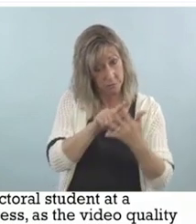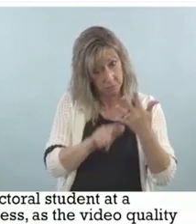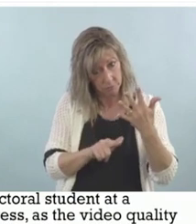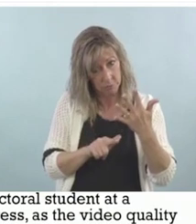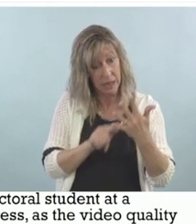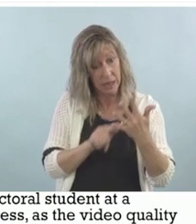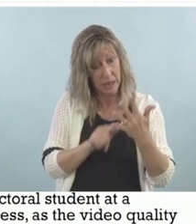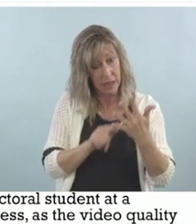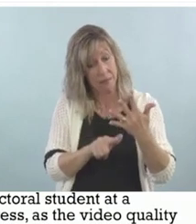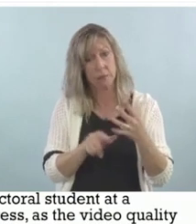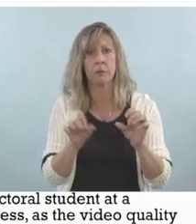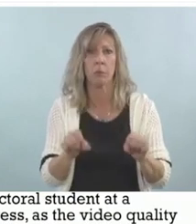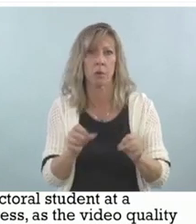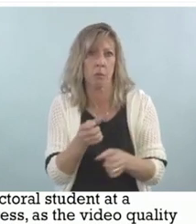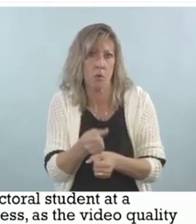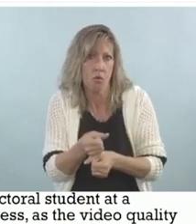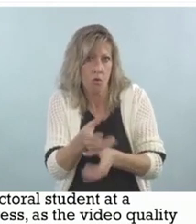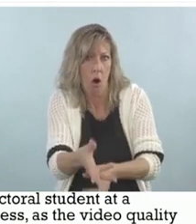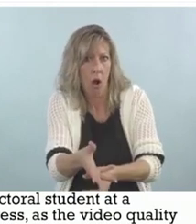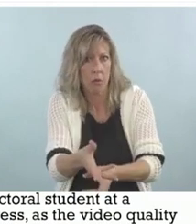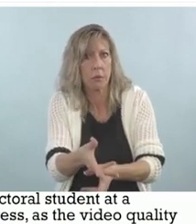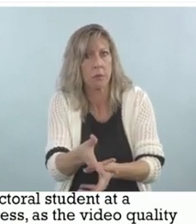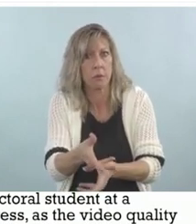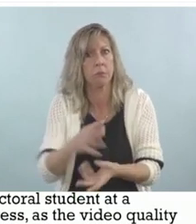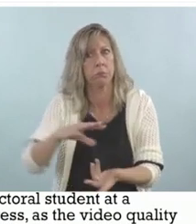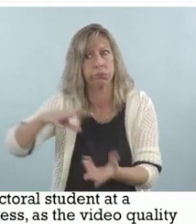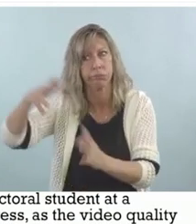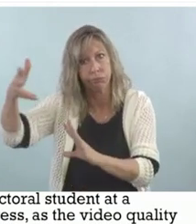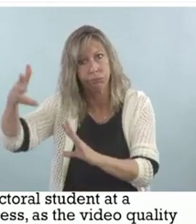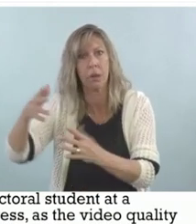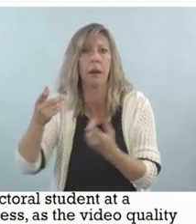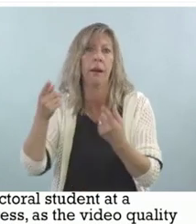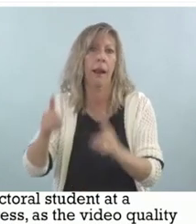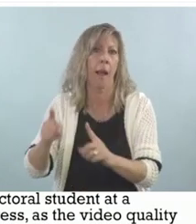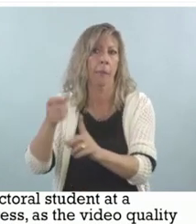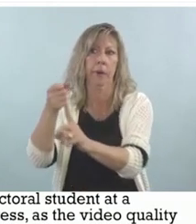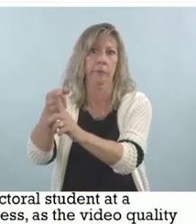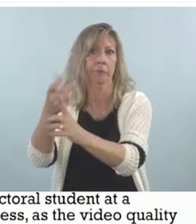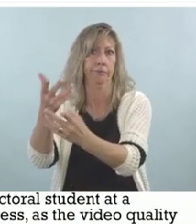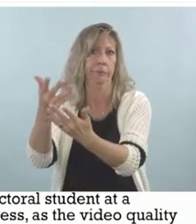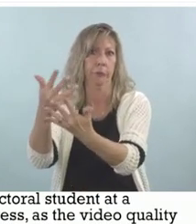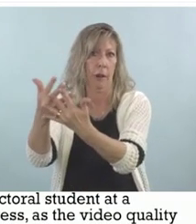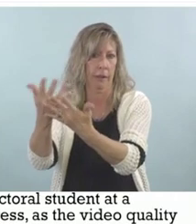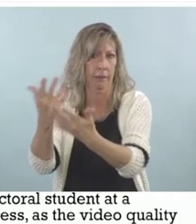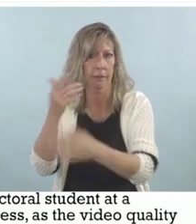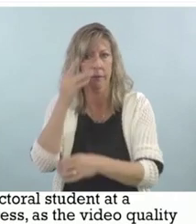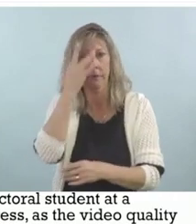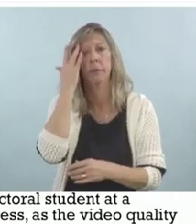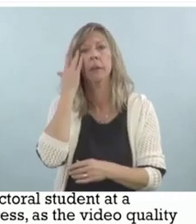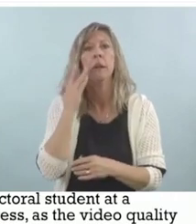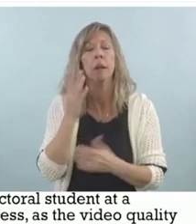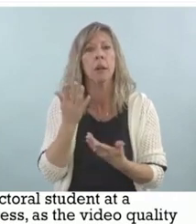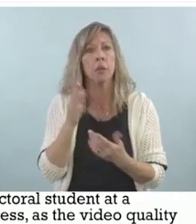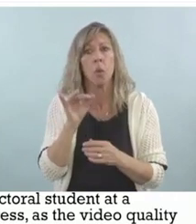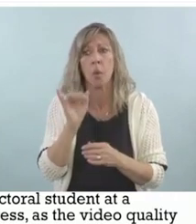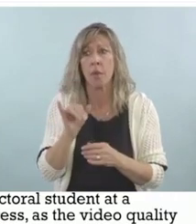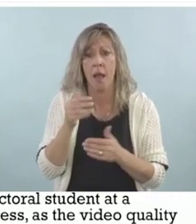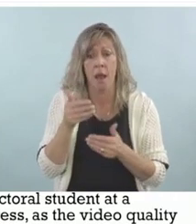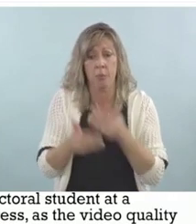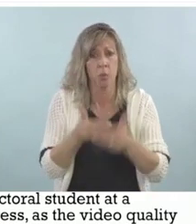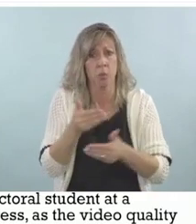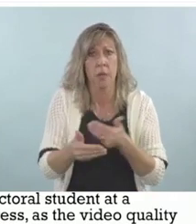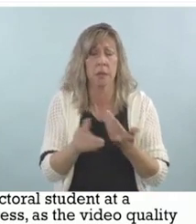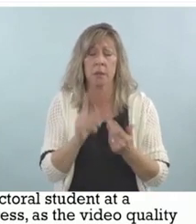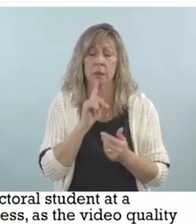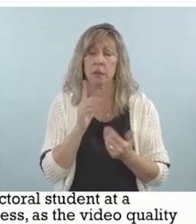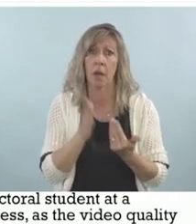misfortunes? So the process was really challenging. know,